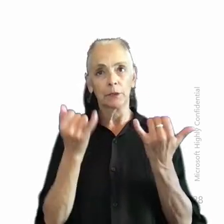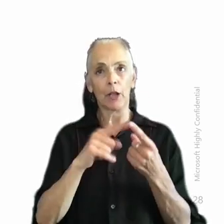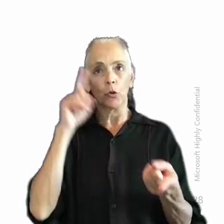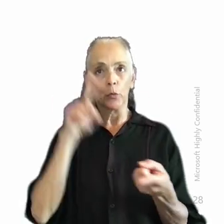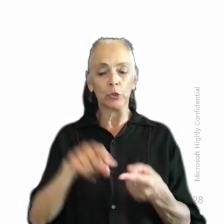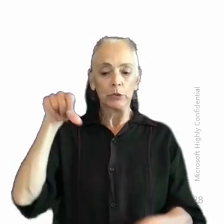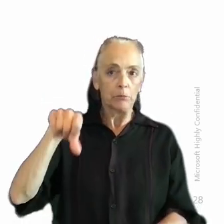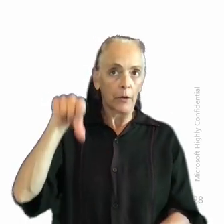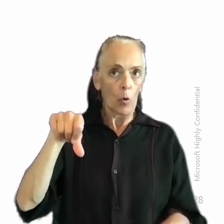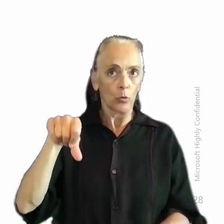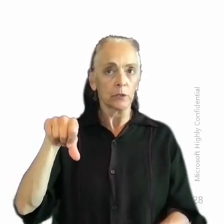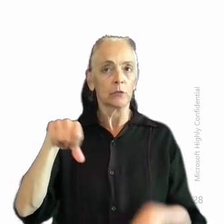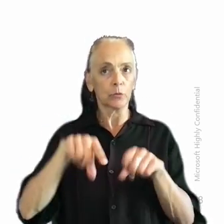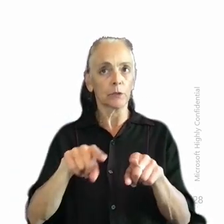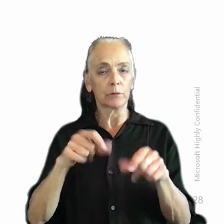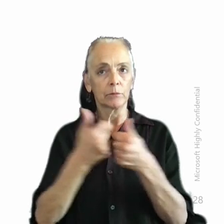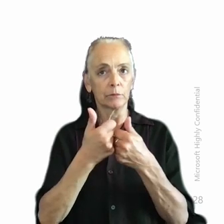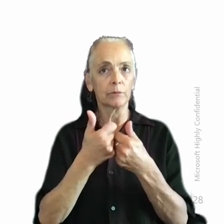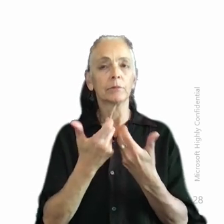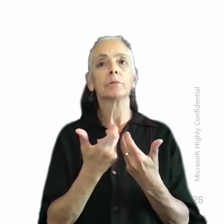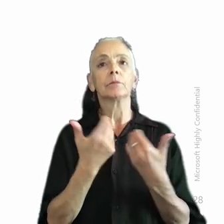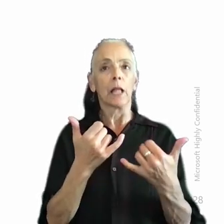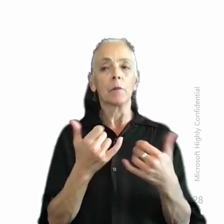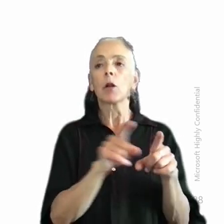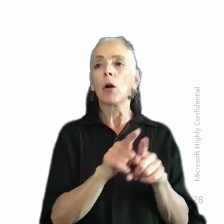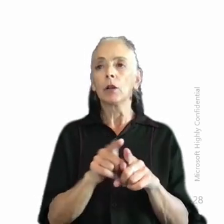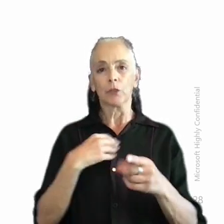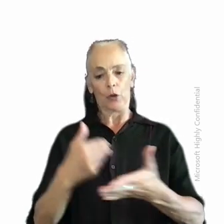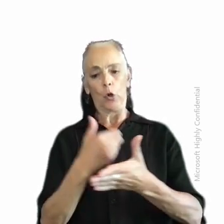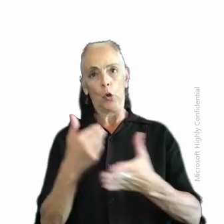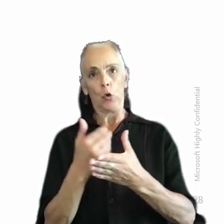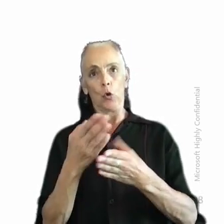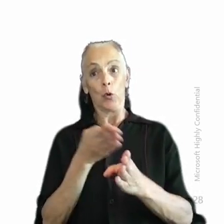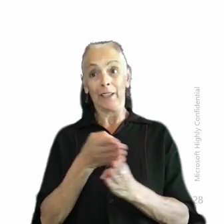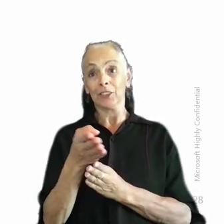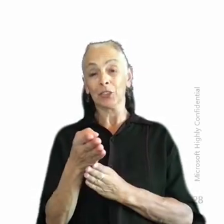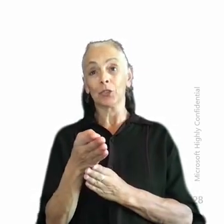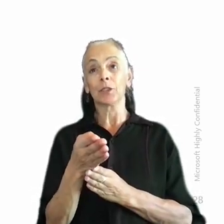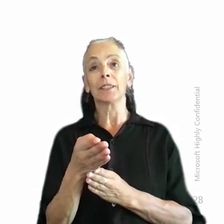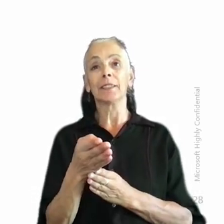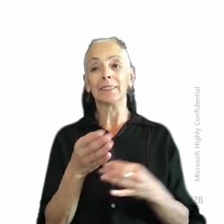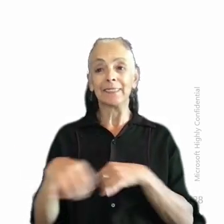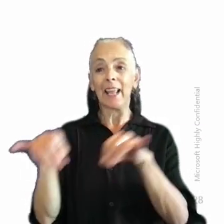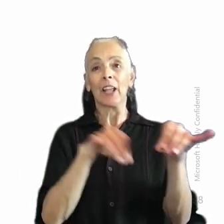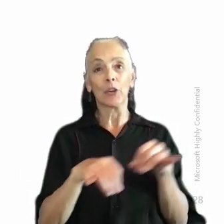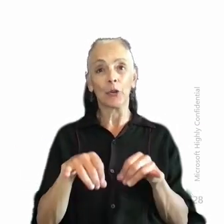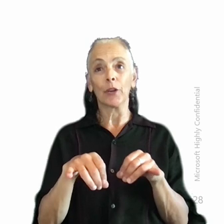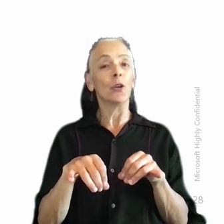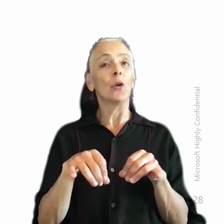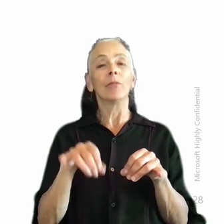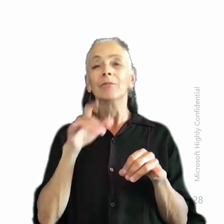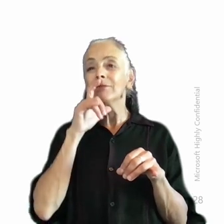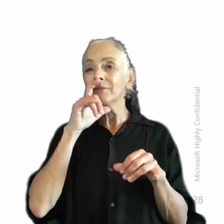throughout gameplay, but they also have set a new industry standard for radial menus. There's no holding necessary. And